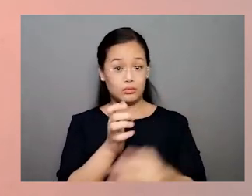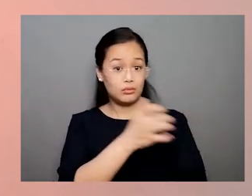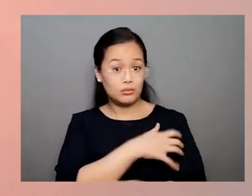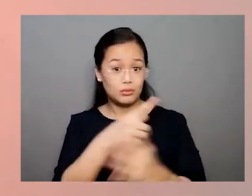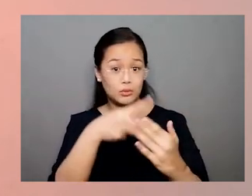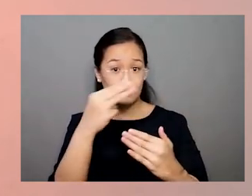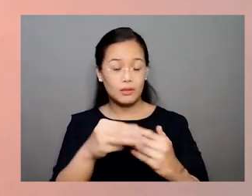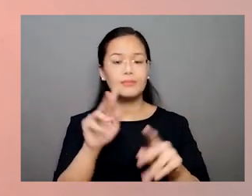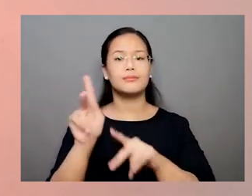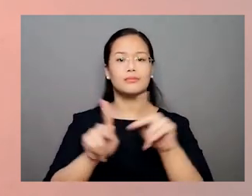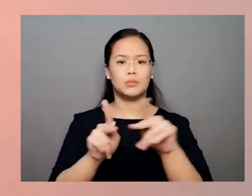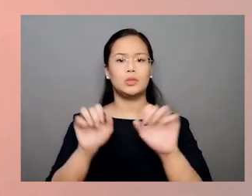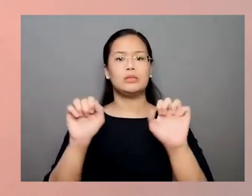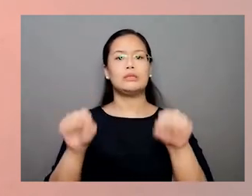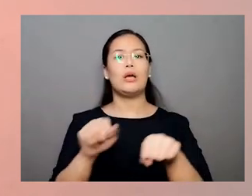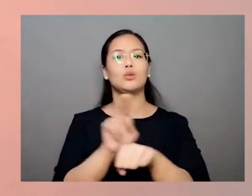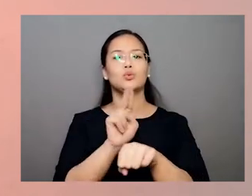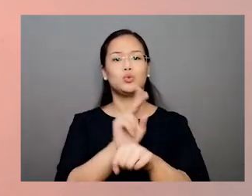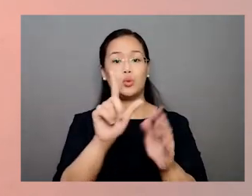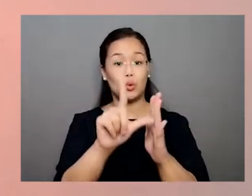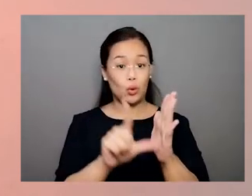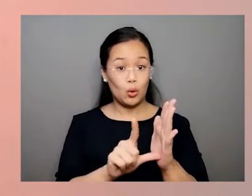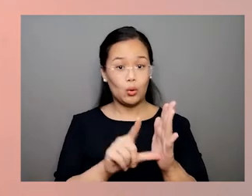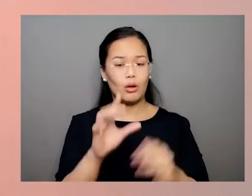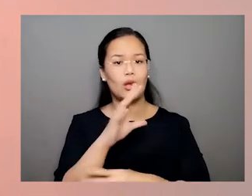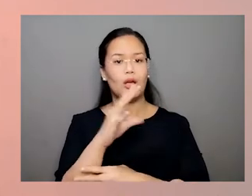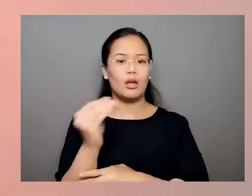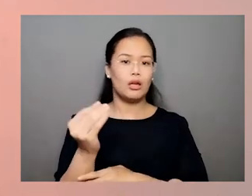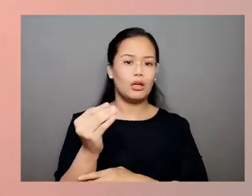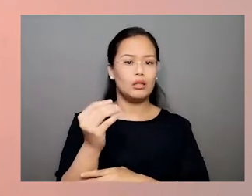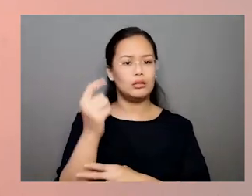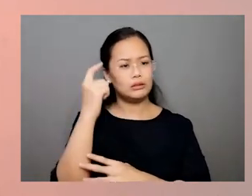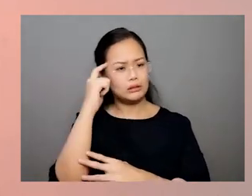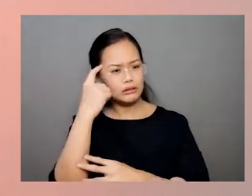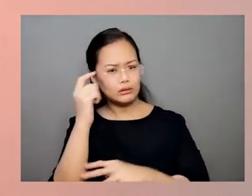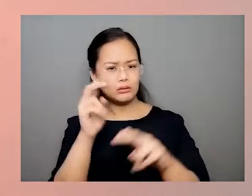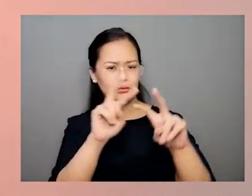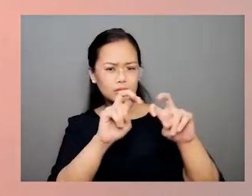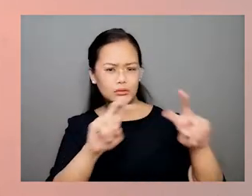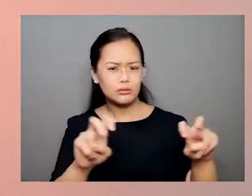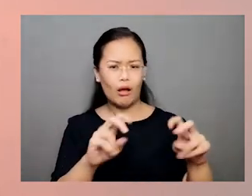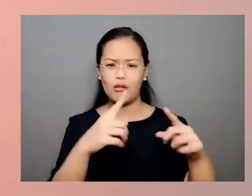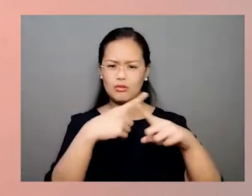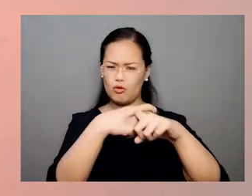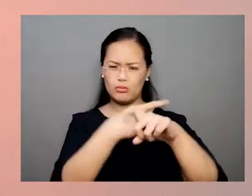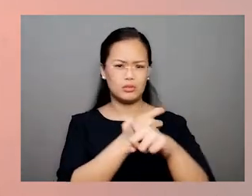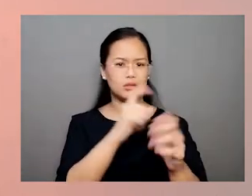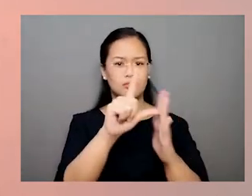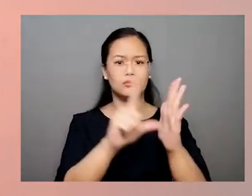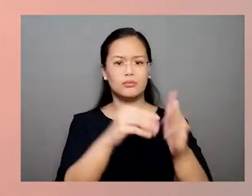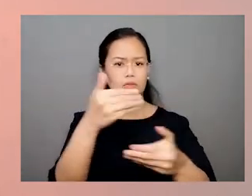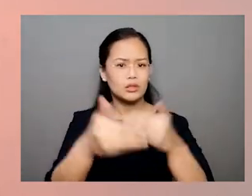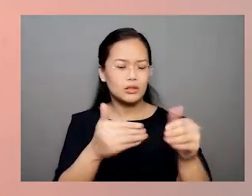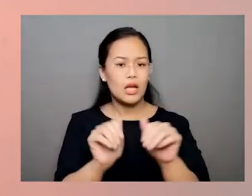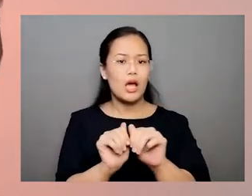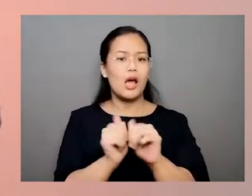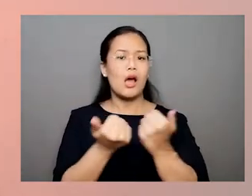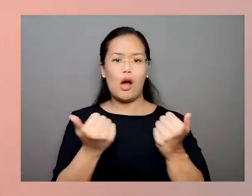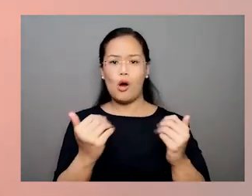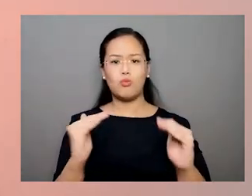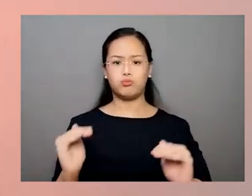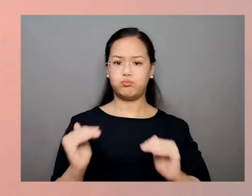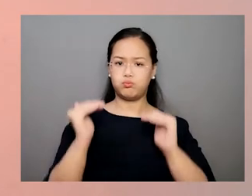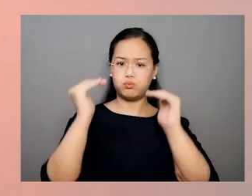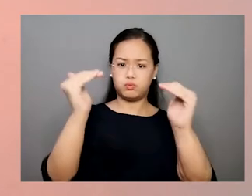Through legal empowerment programs, people are able to use the law and navigate through the complicated